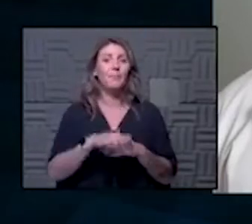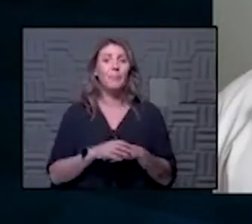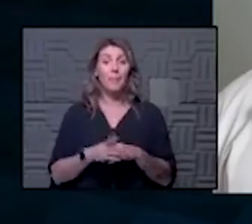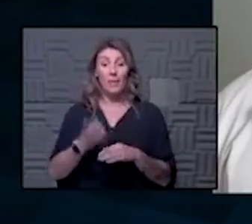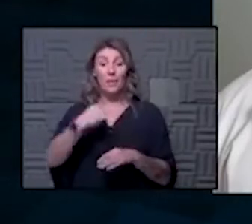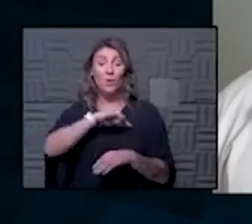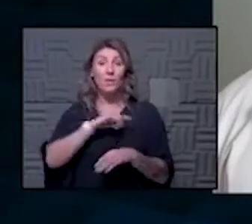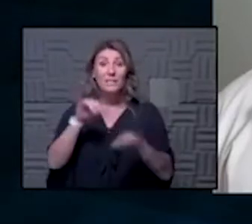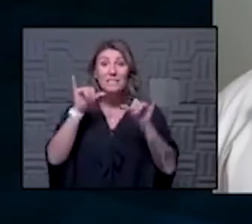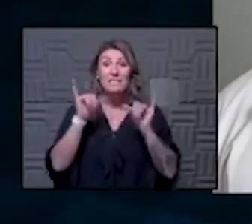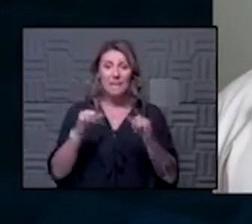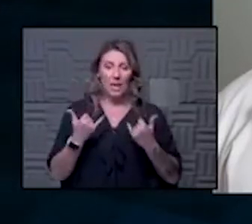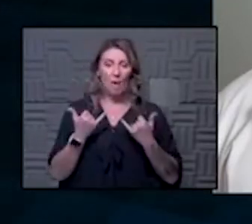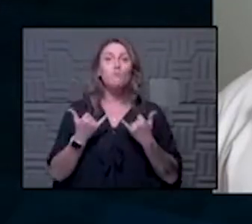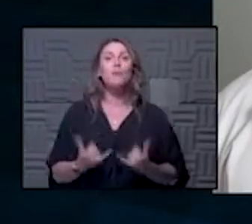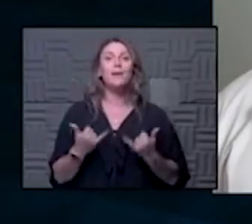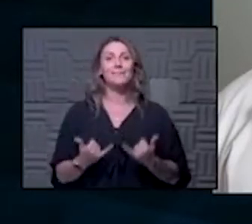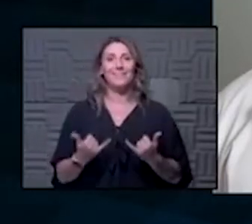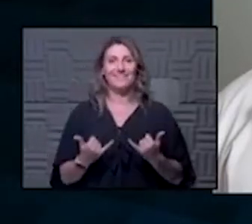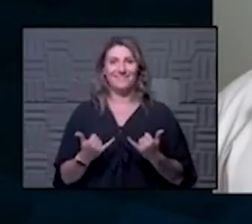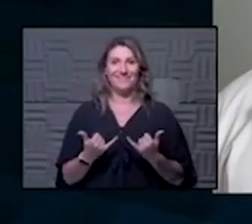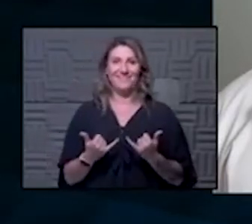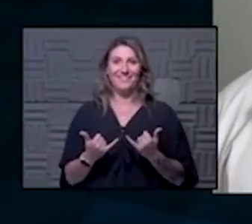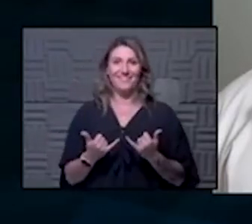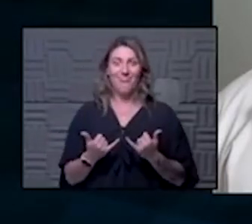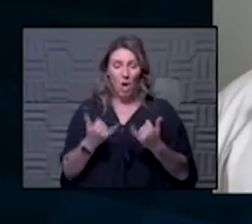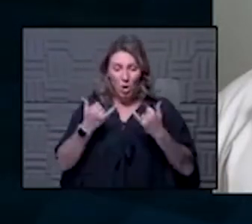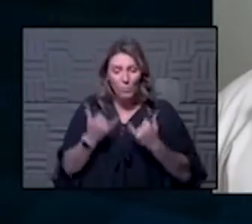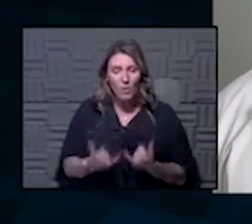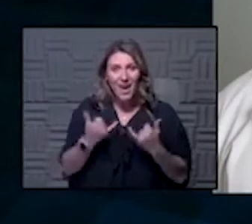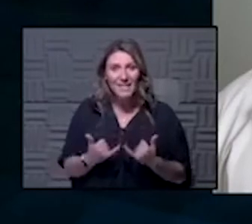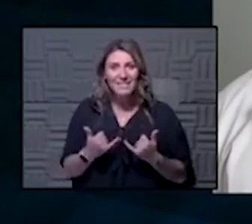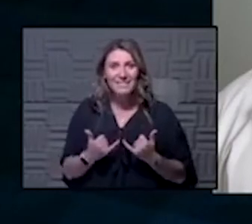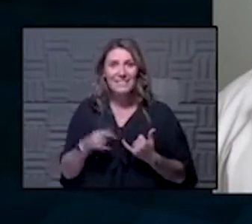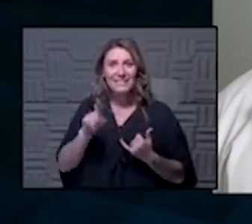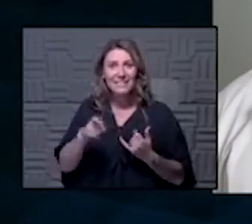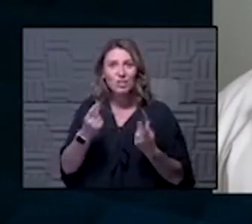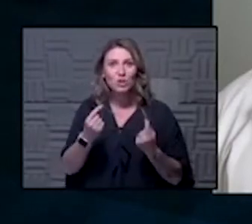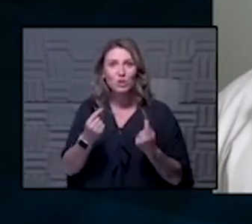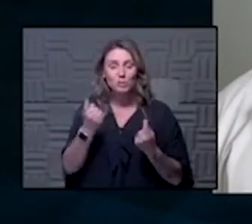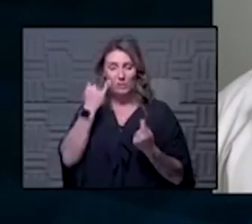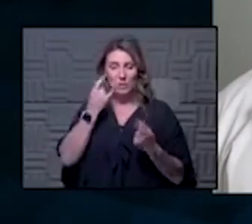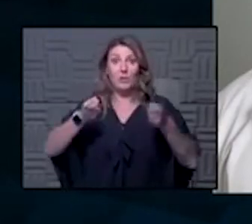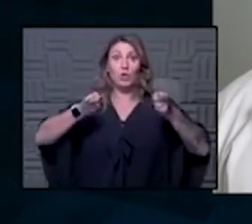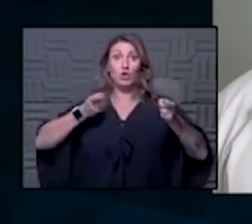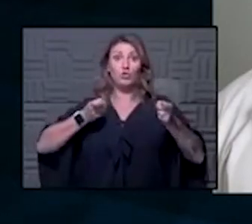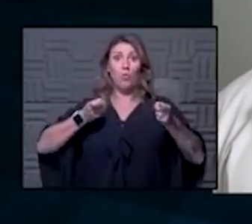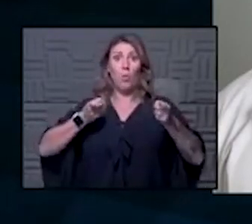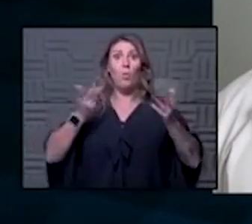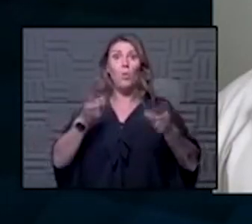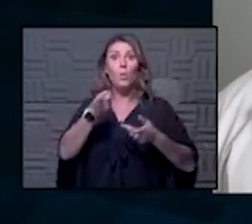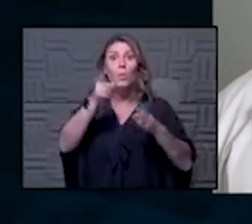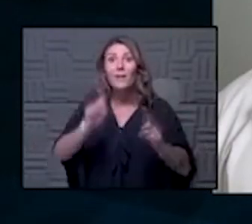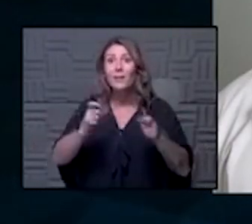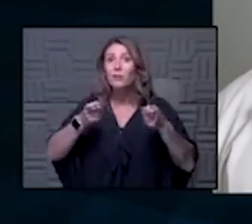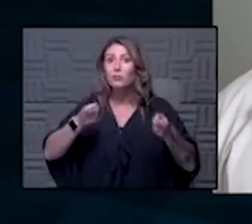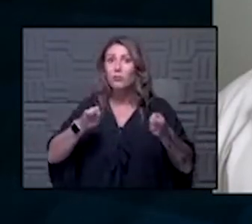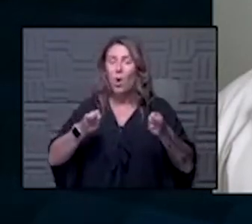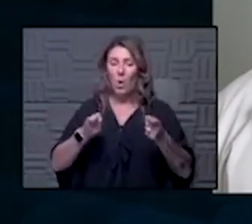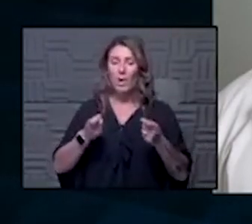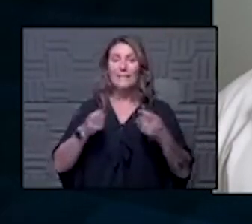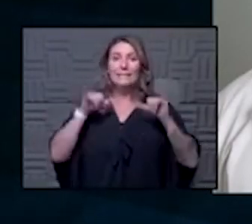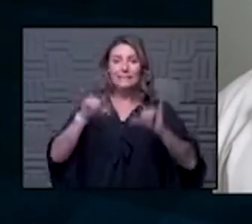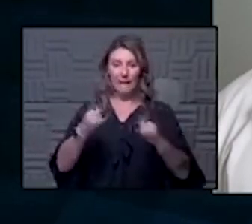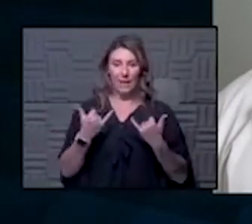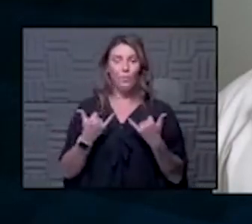we staying in the present are we staying in the present of what we have to do so if we're going to control the controllables and we stay in the present